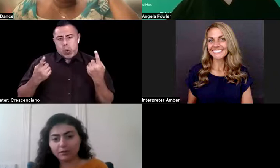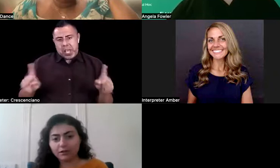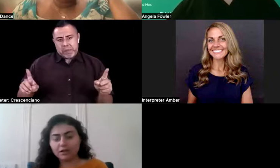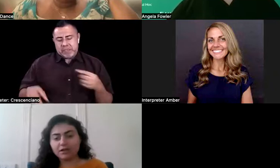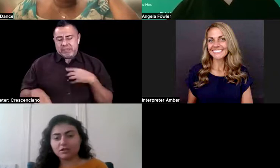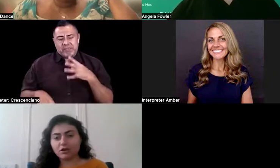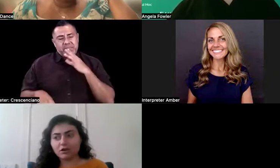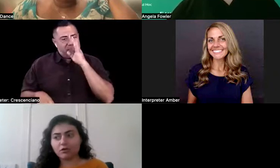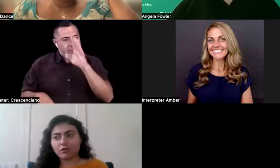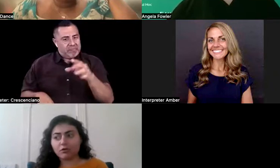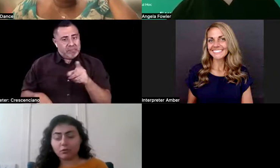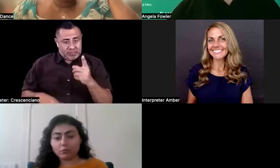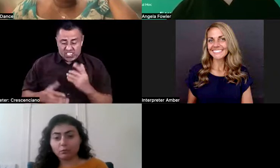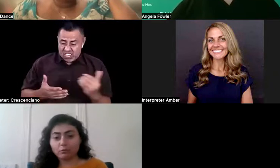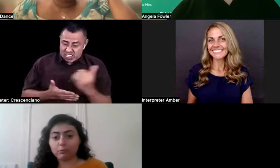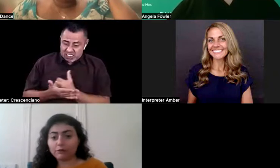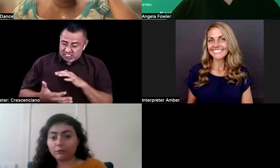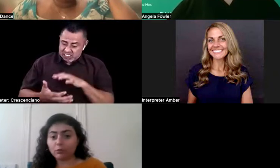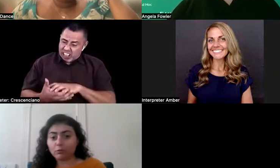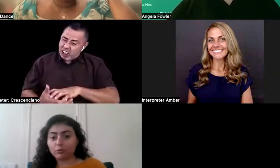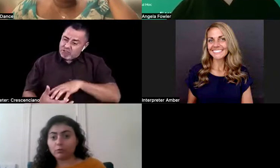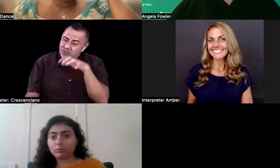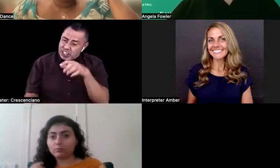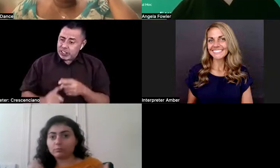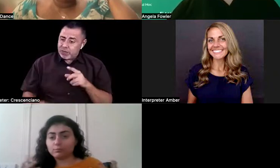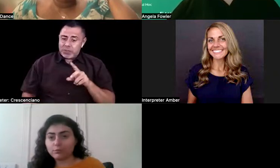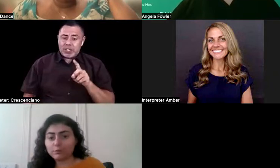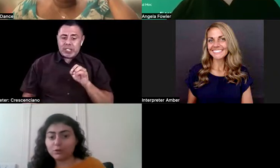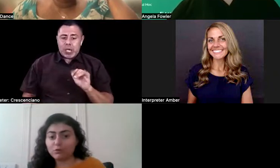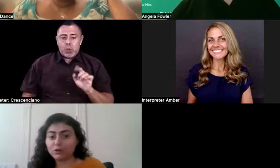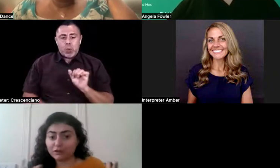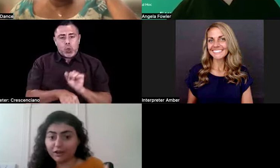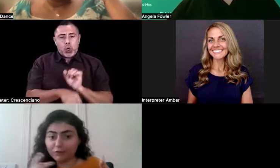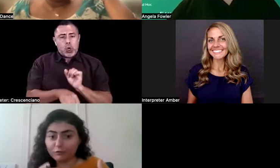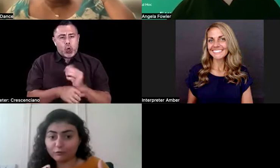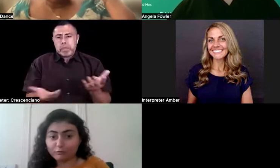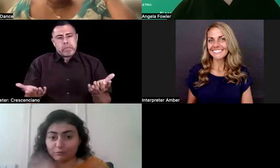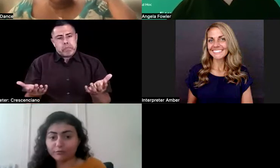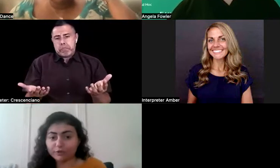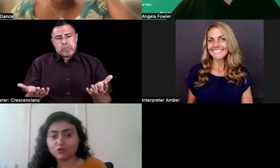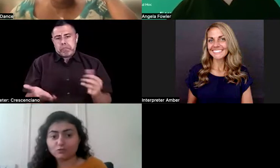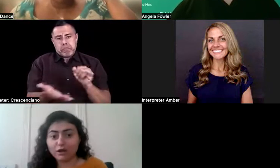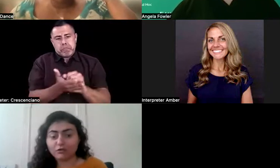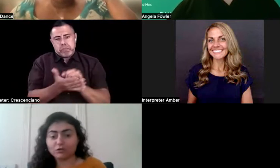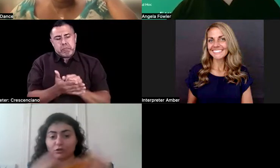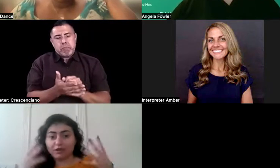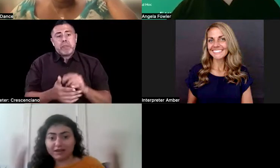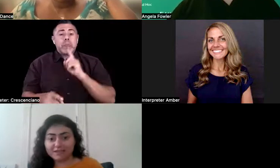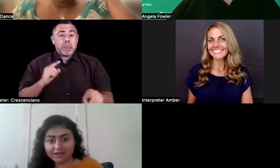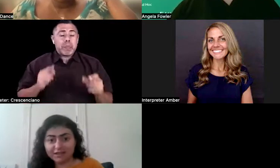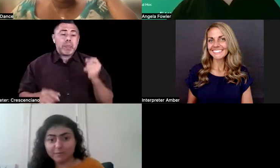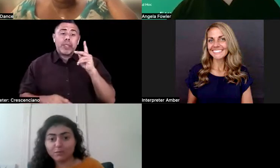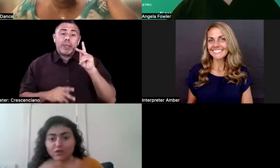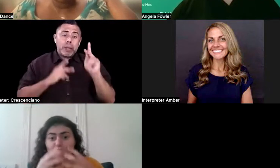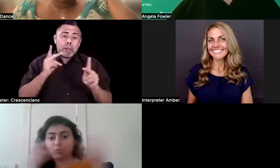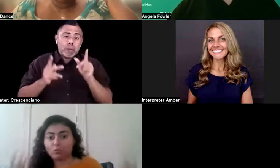happen. So, but for people with a lot of privilege around light